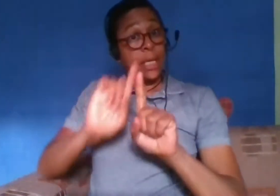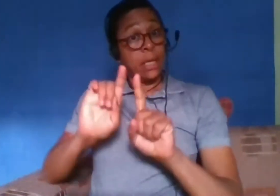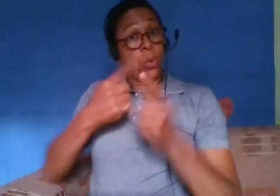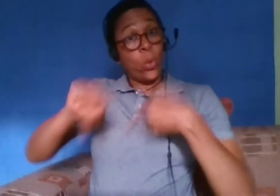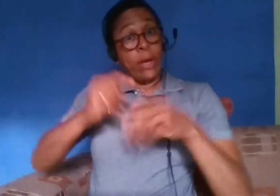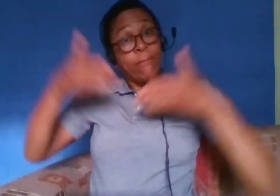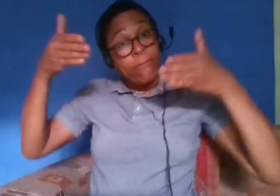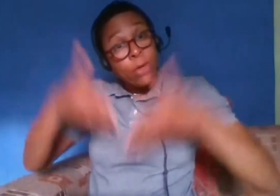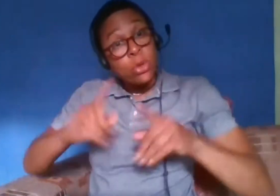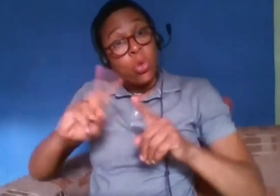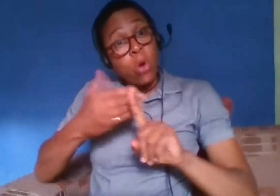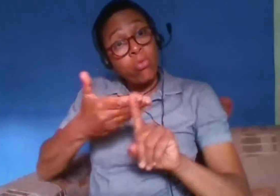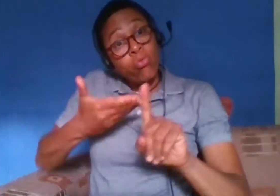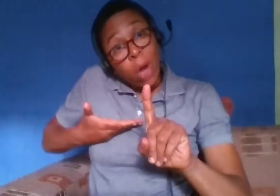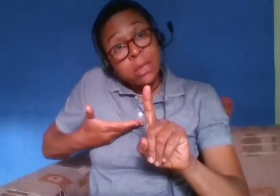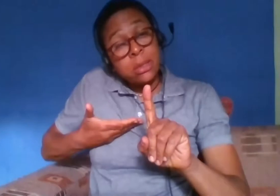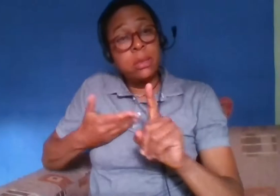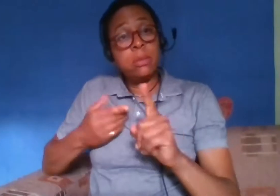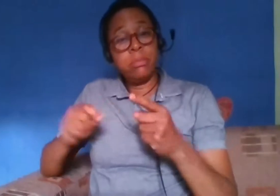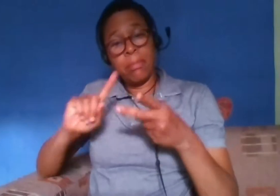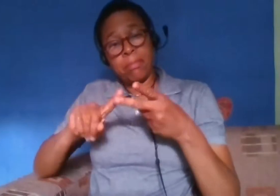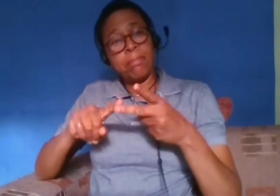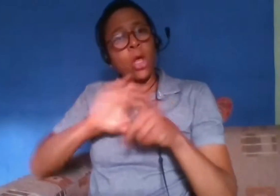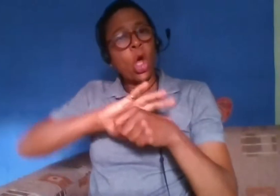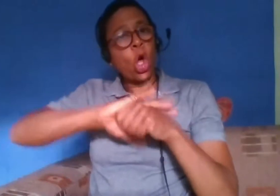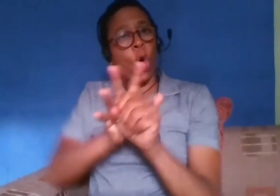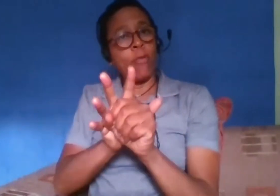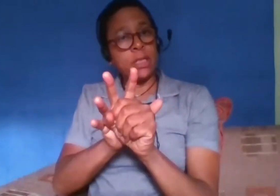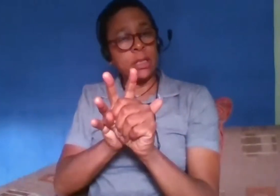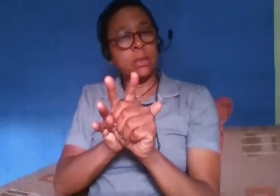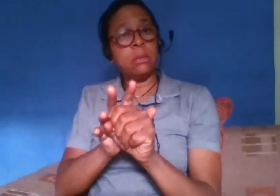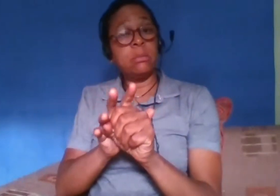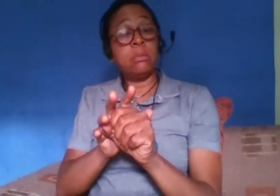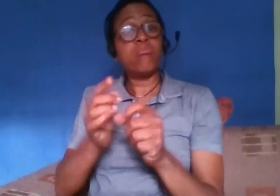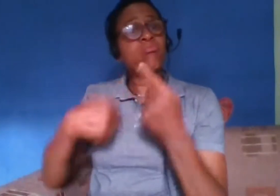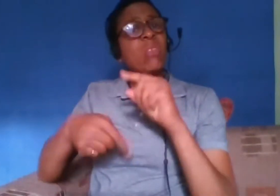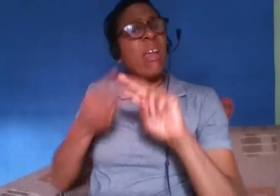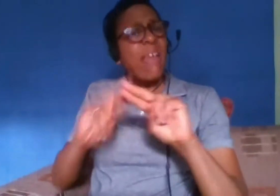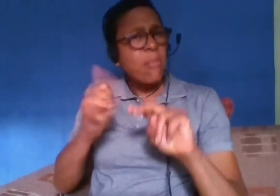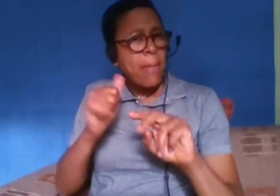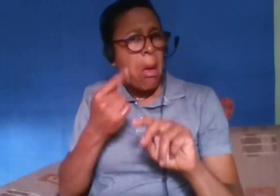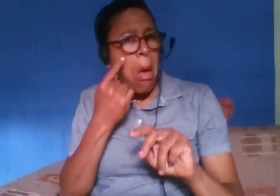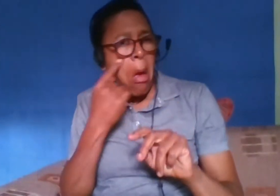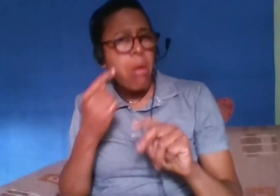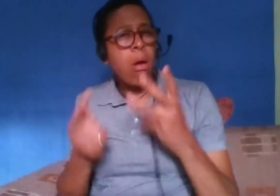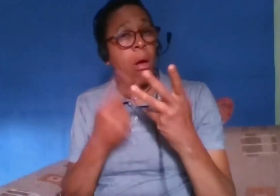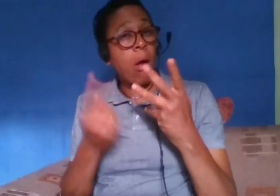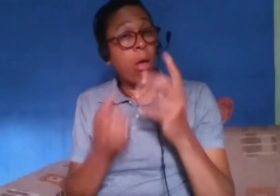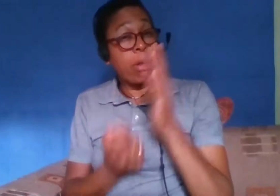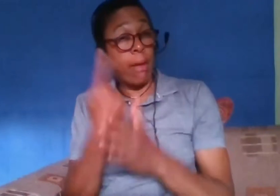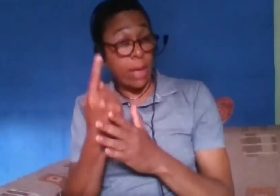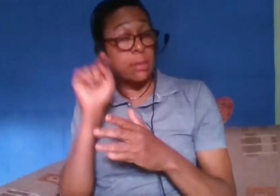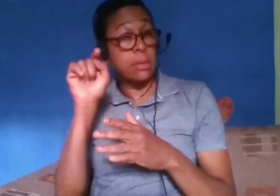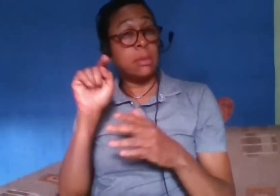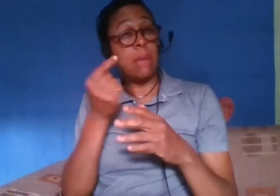of COVID-19 you can find further information about our other events through our website with the next event focusing on disability